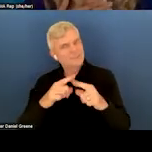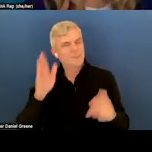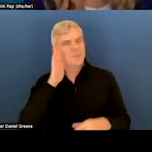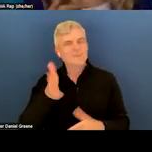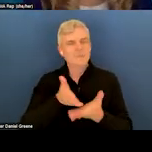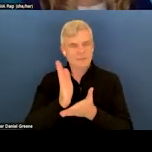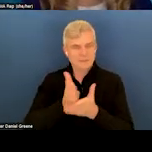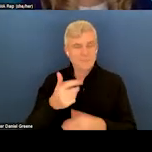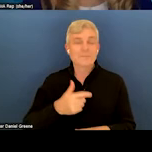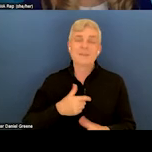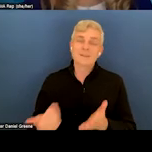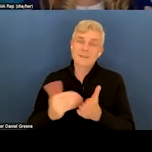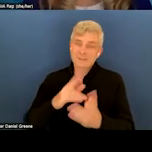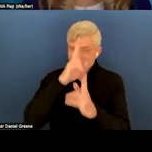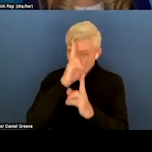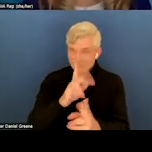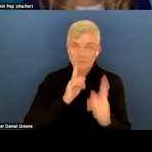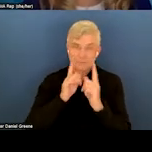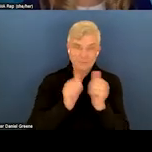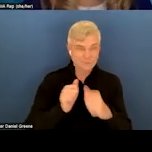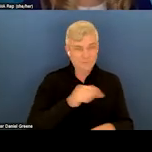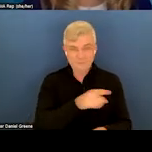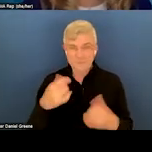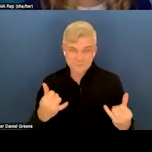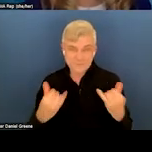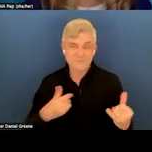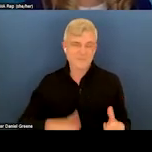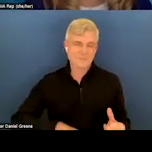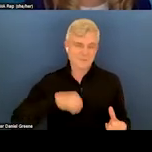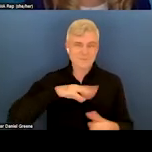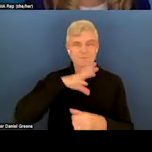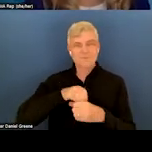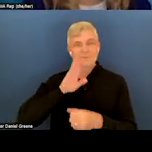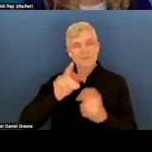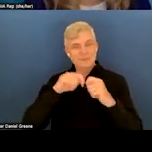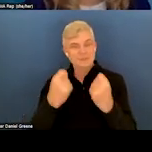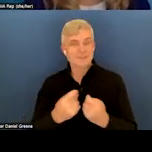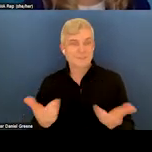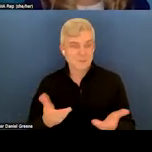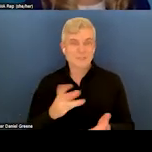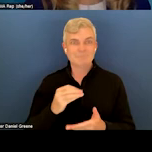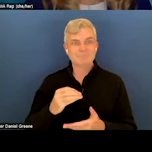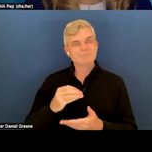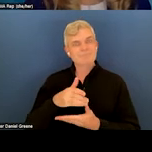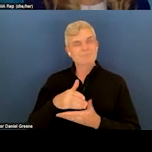And, again, I'm just so proud to be part of your team here and part of a large team in Washington. Thank you.